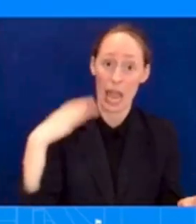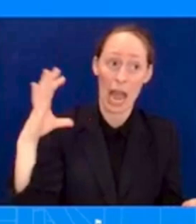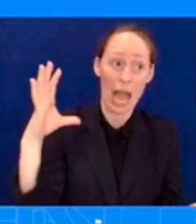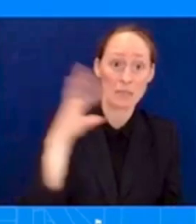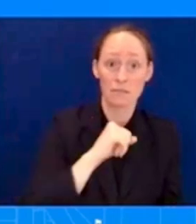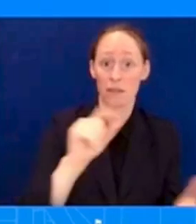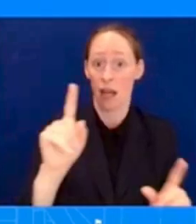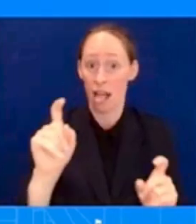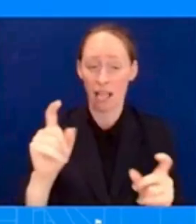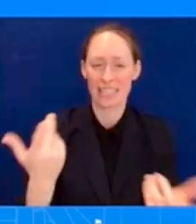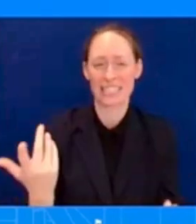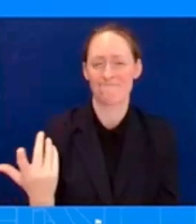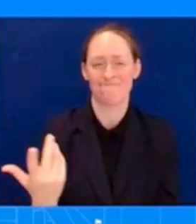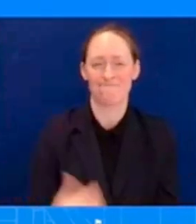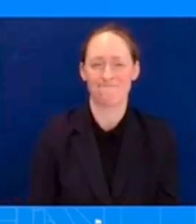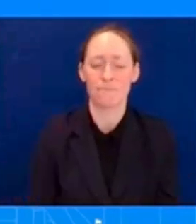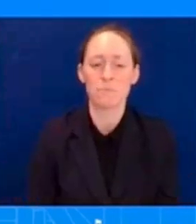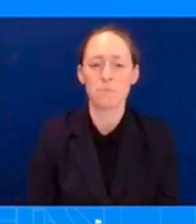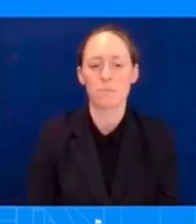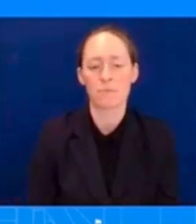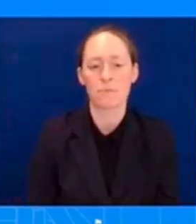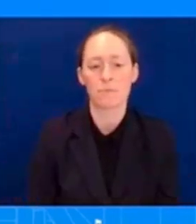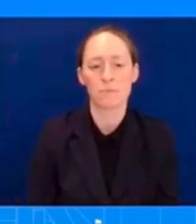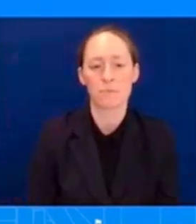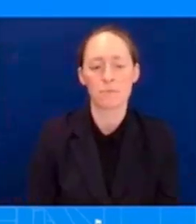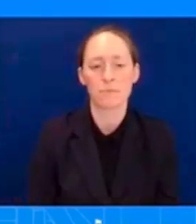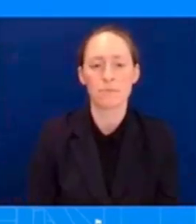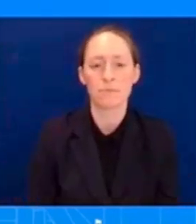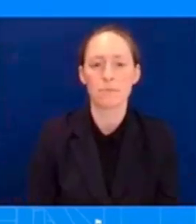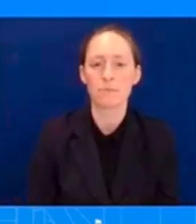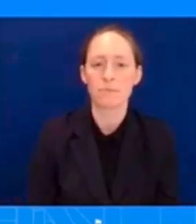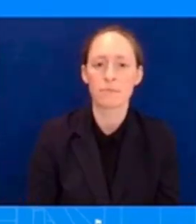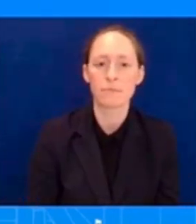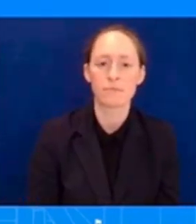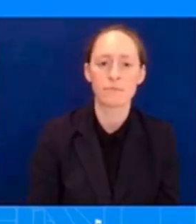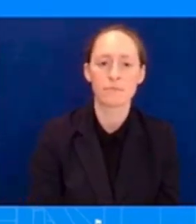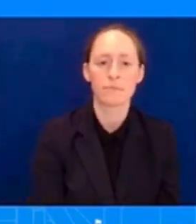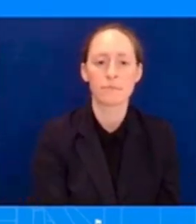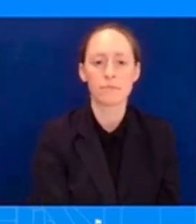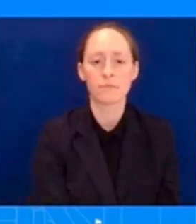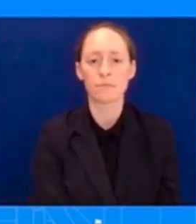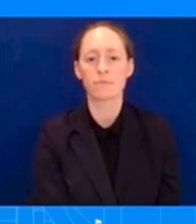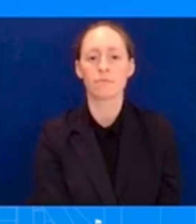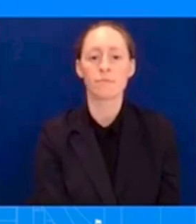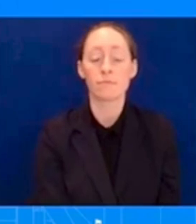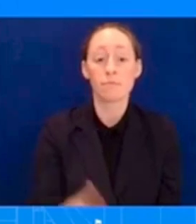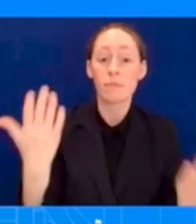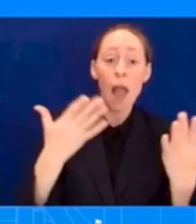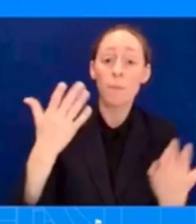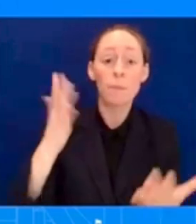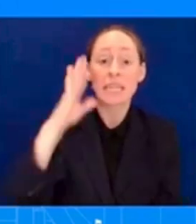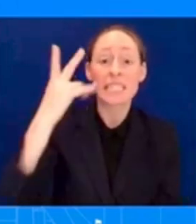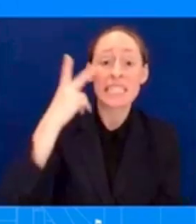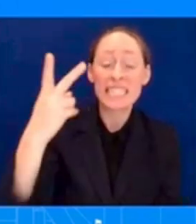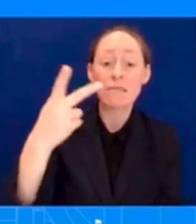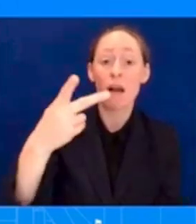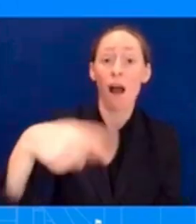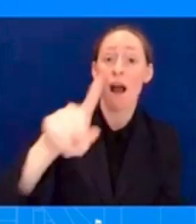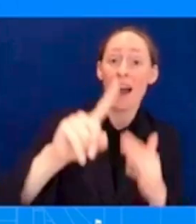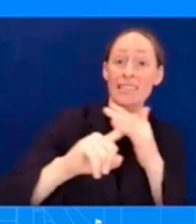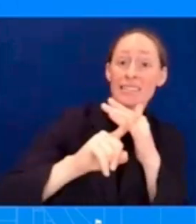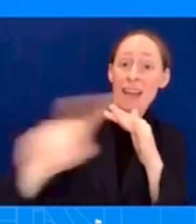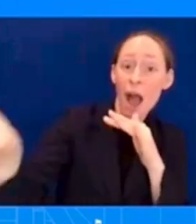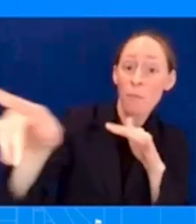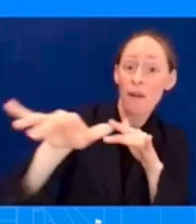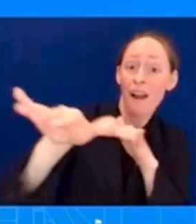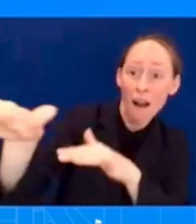reconnected with their family members. And sometimes it's just a matter of making sure that we can make that connection. The state has set up a family assistance center